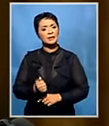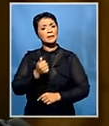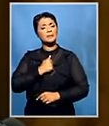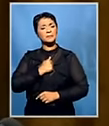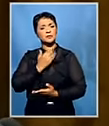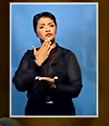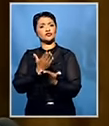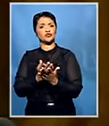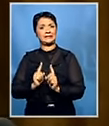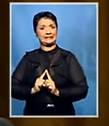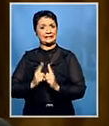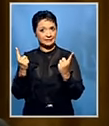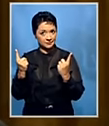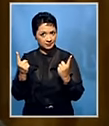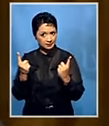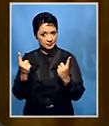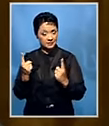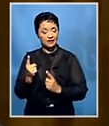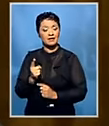with respect, Justice Leach.